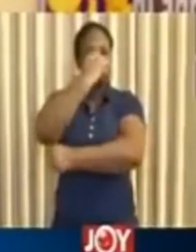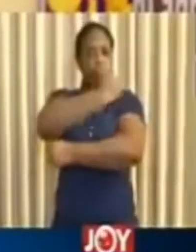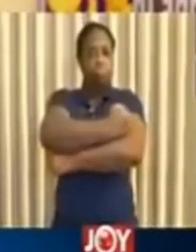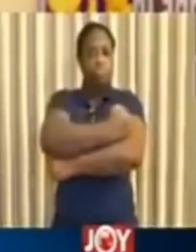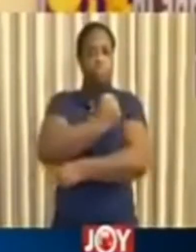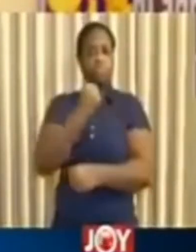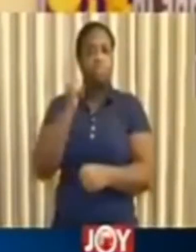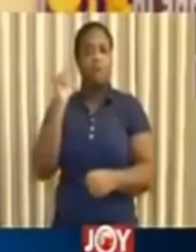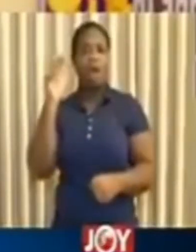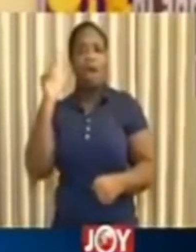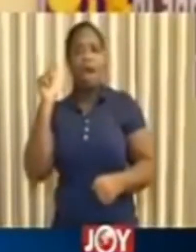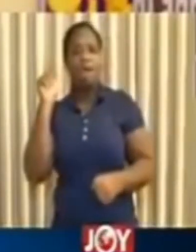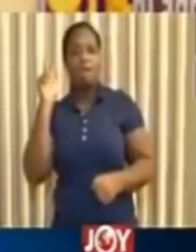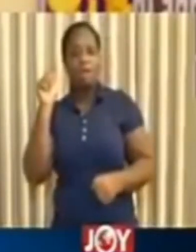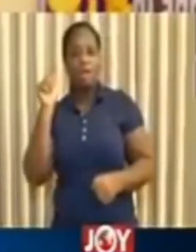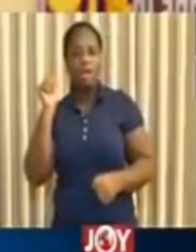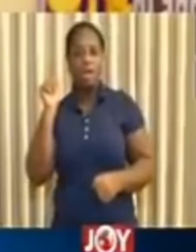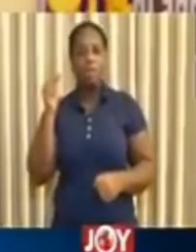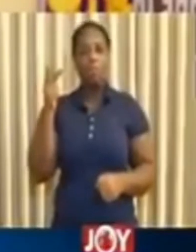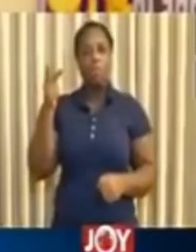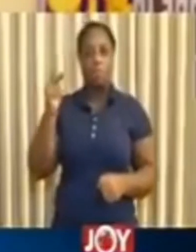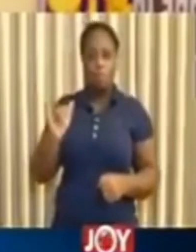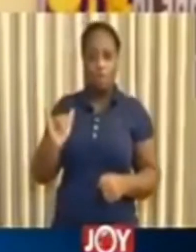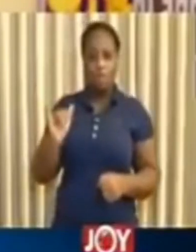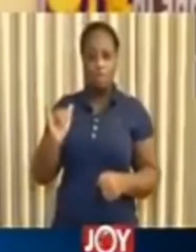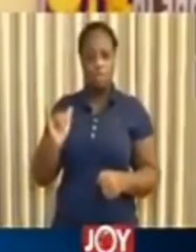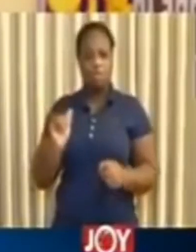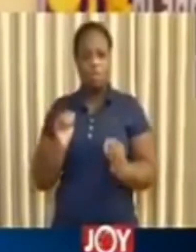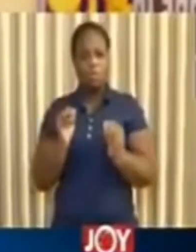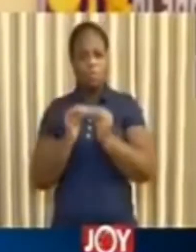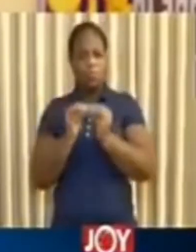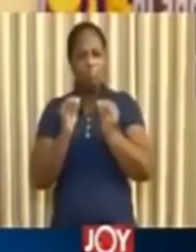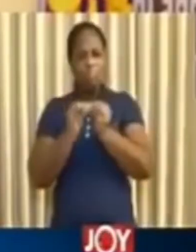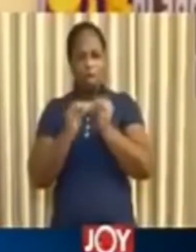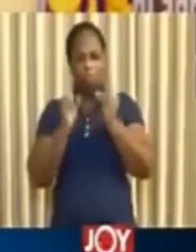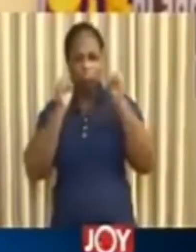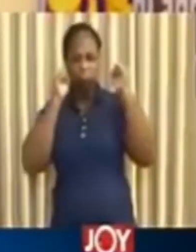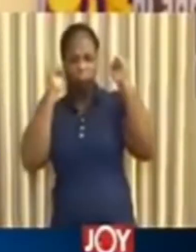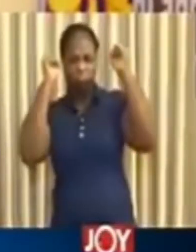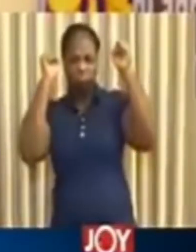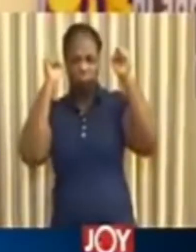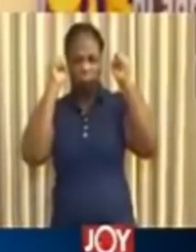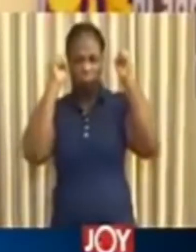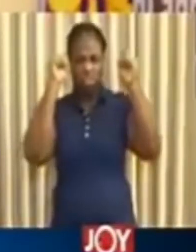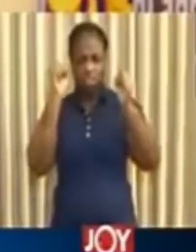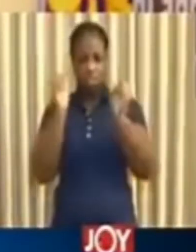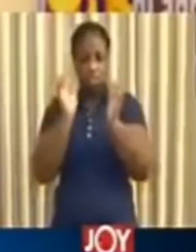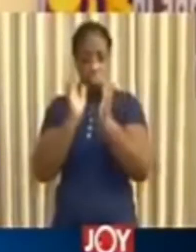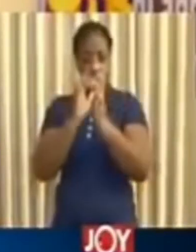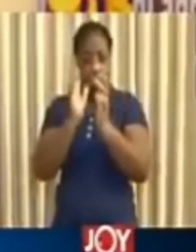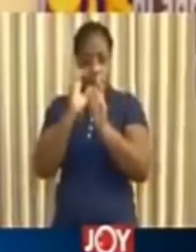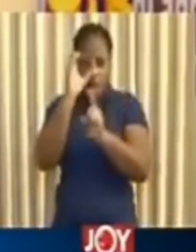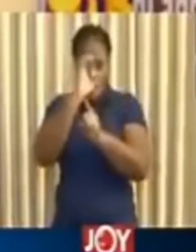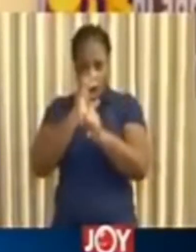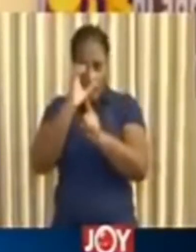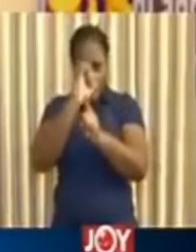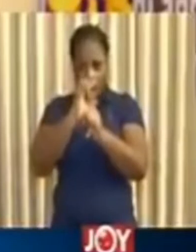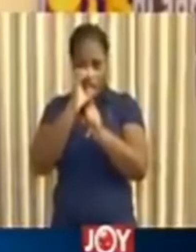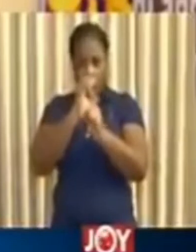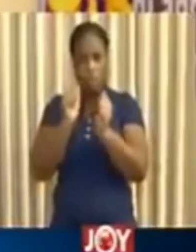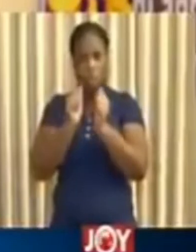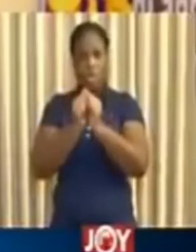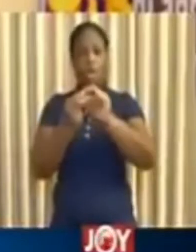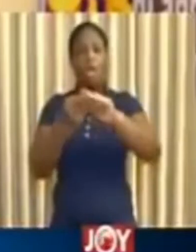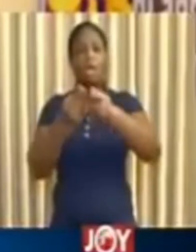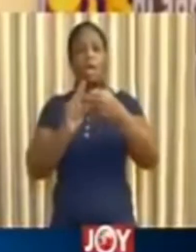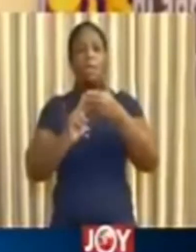has facilitated a more aggressive program of enhanced contact tracing, with a total